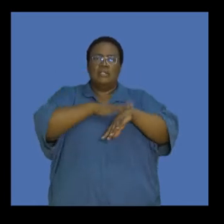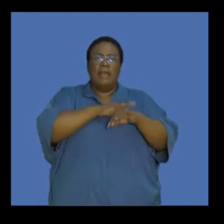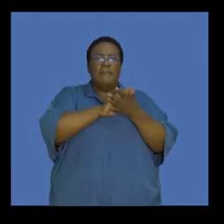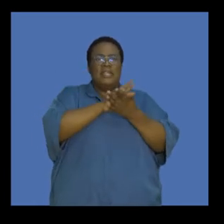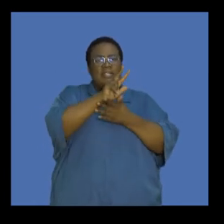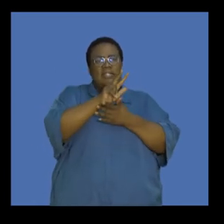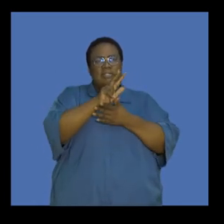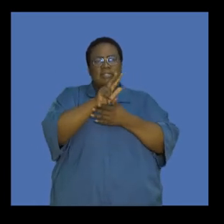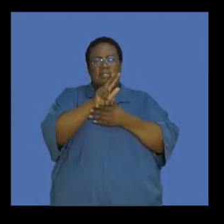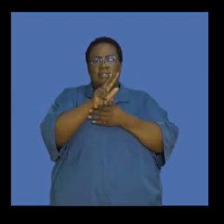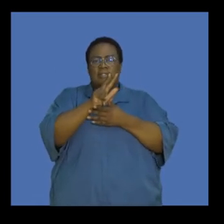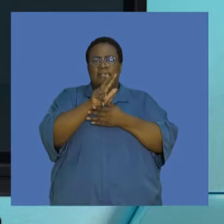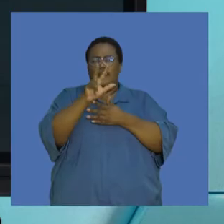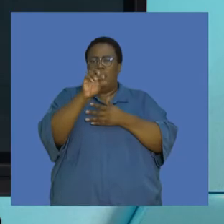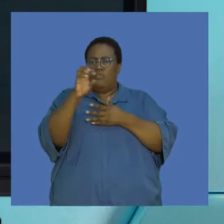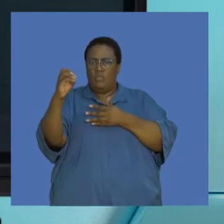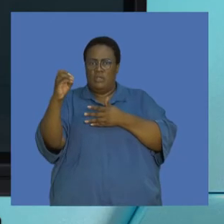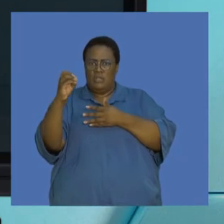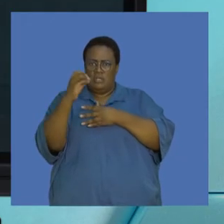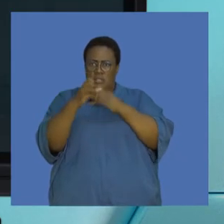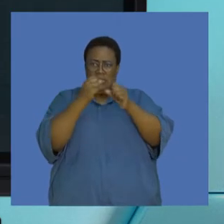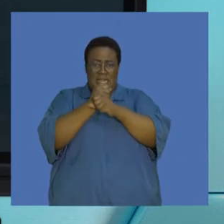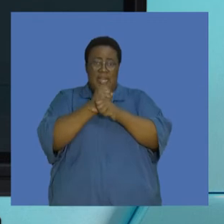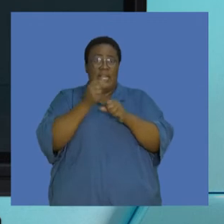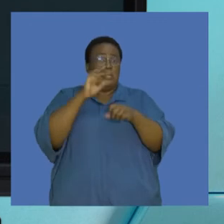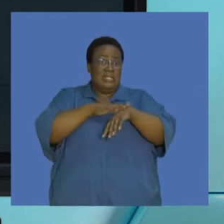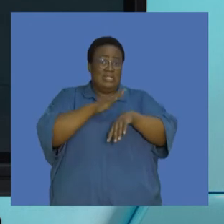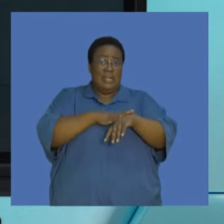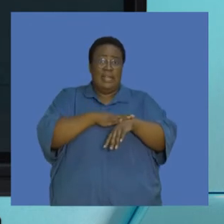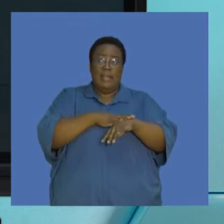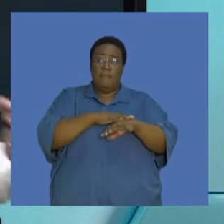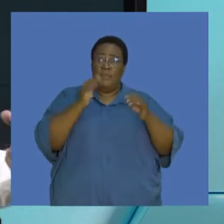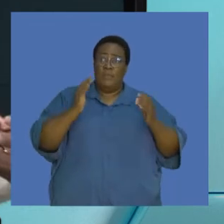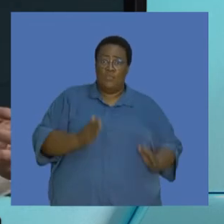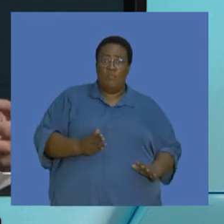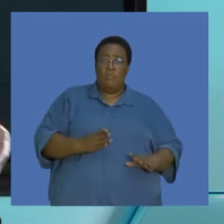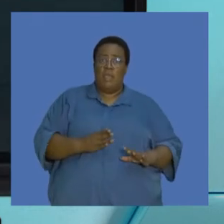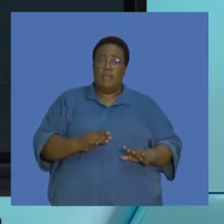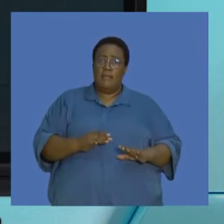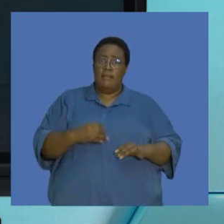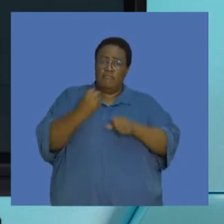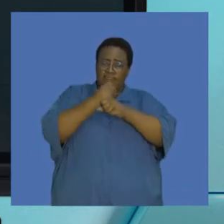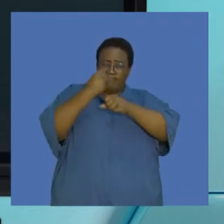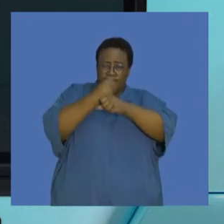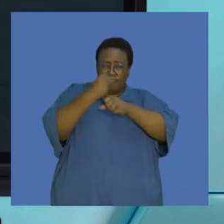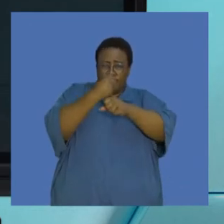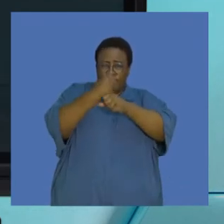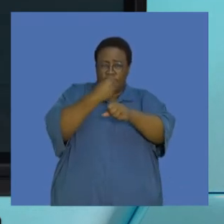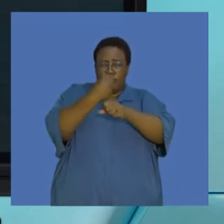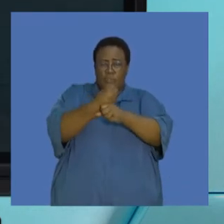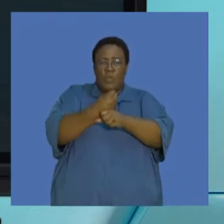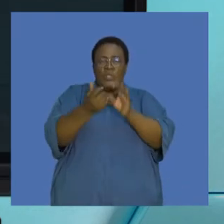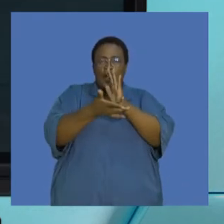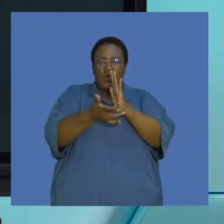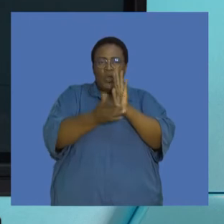Revolution during the 18th century, this was when humans had made significant strides in terms of the way